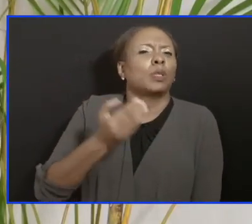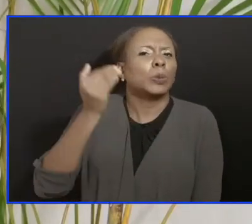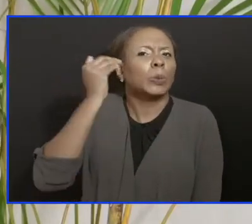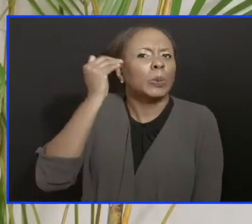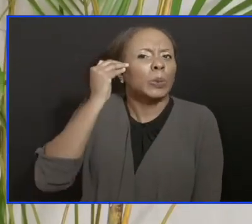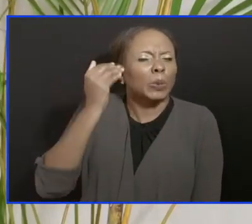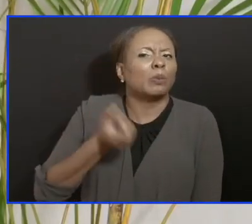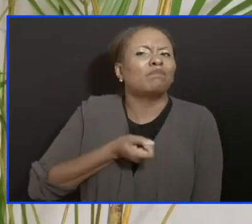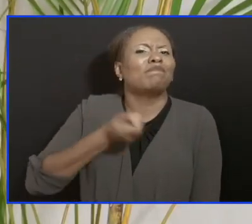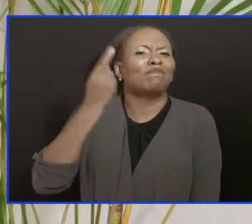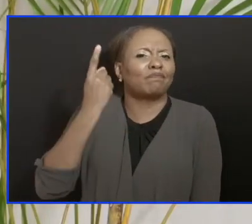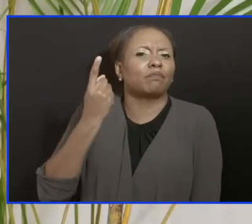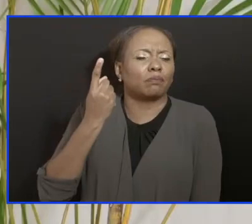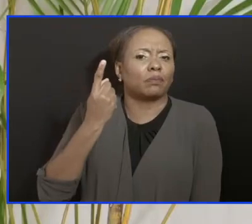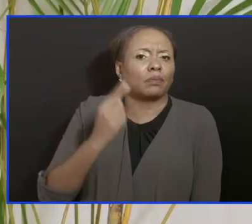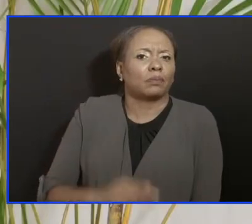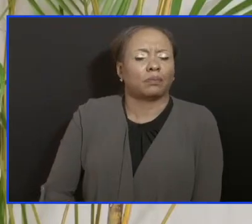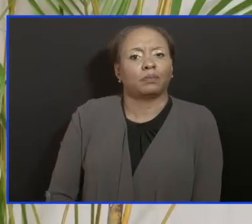madness.